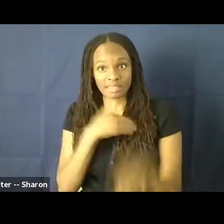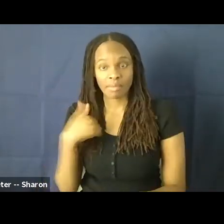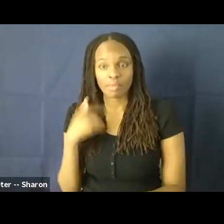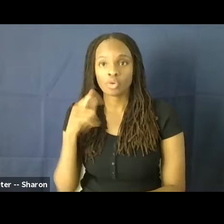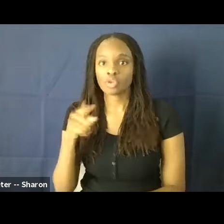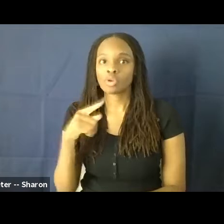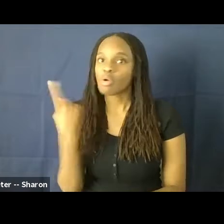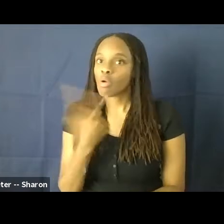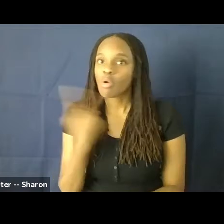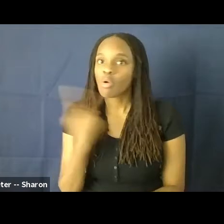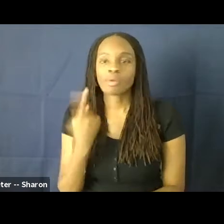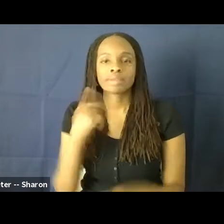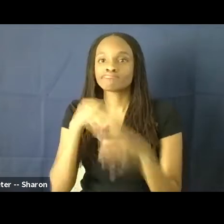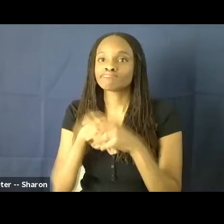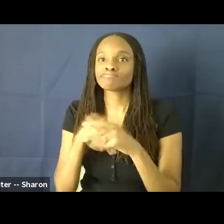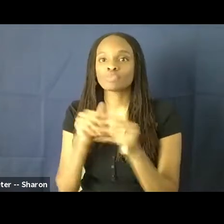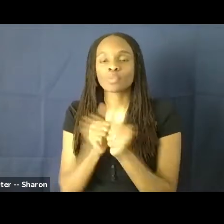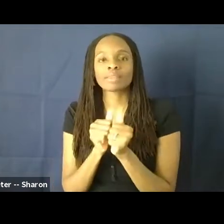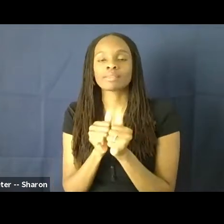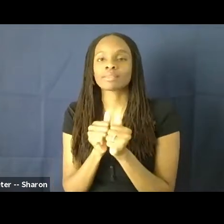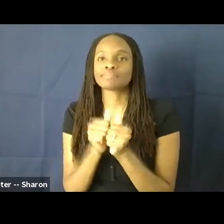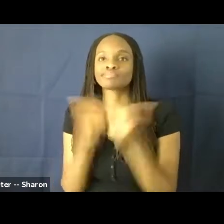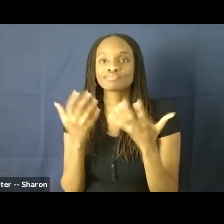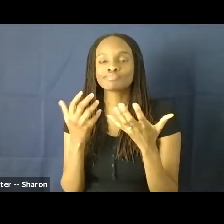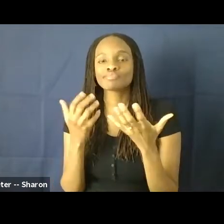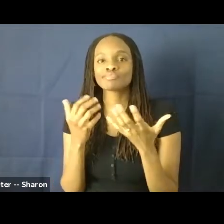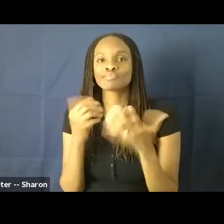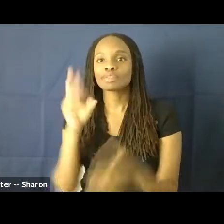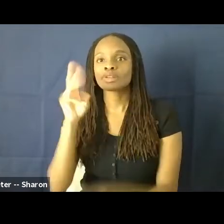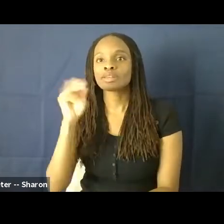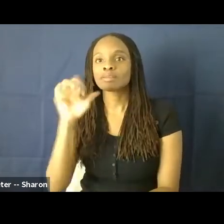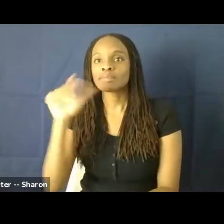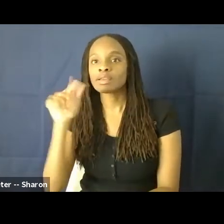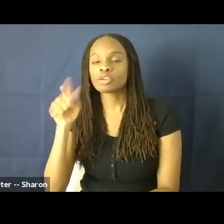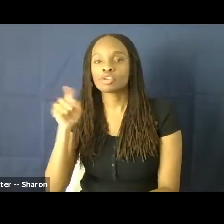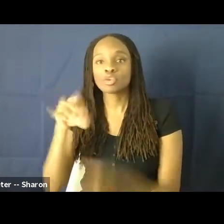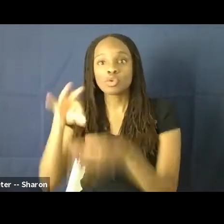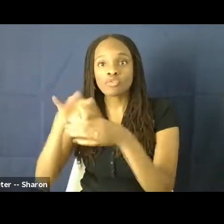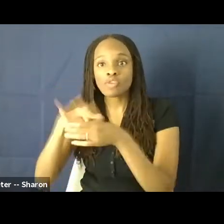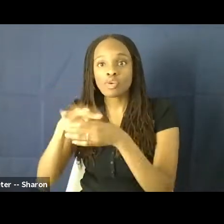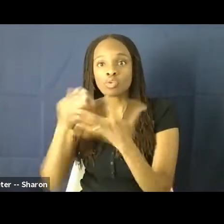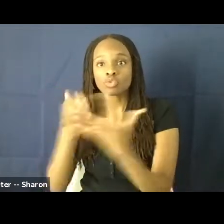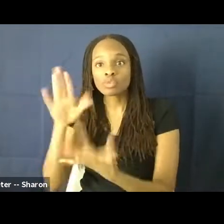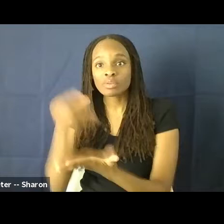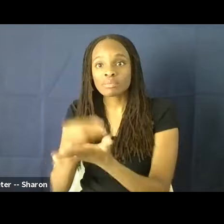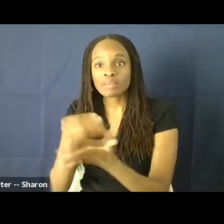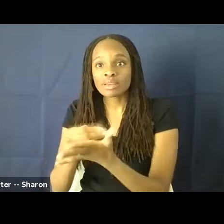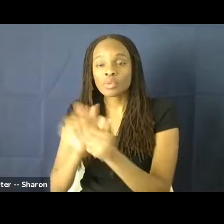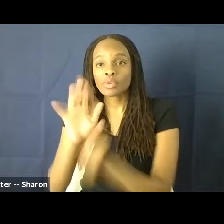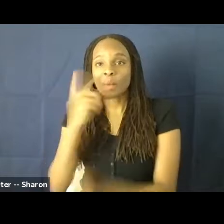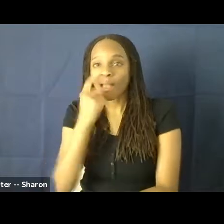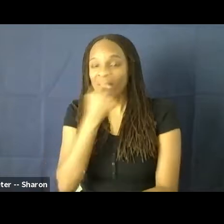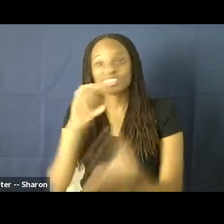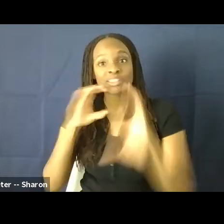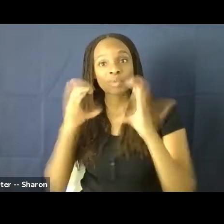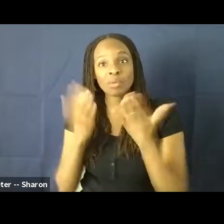with media by voting with your dollars and eyes to indicate what's important. And so as an